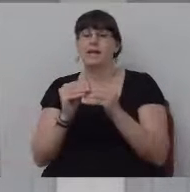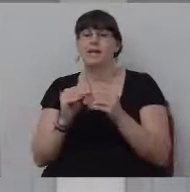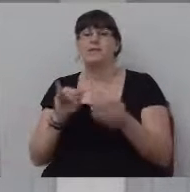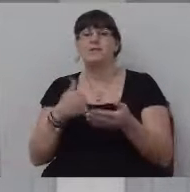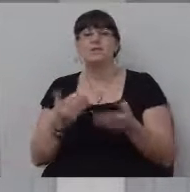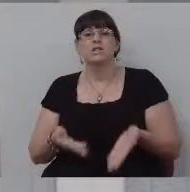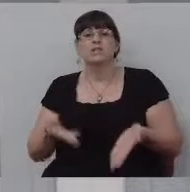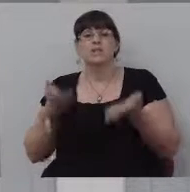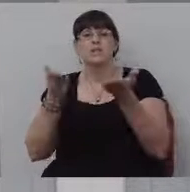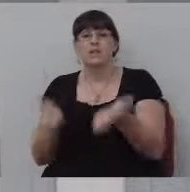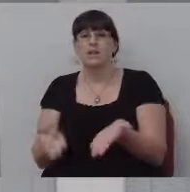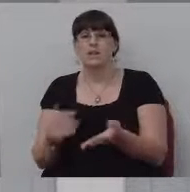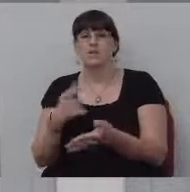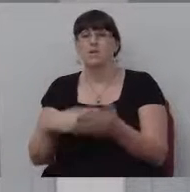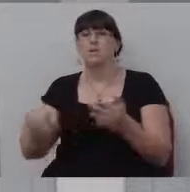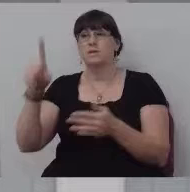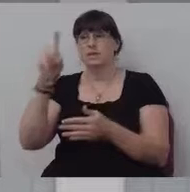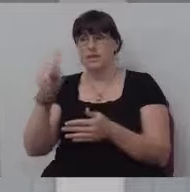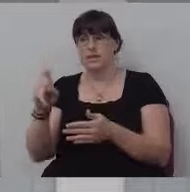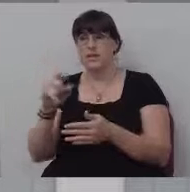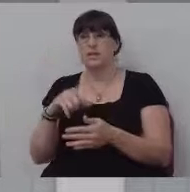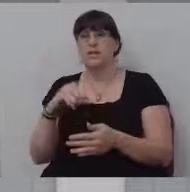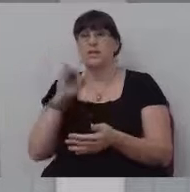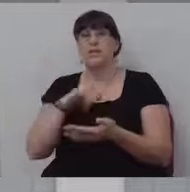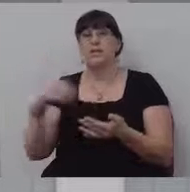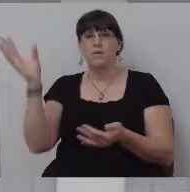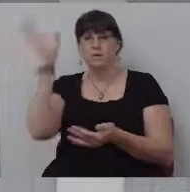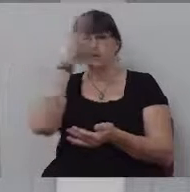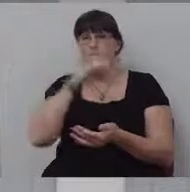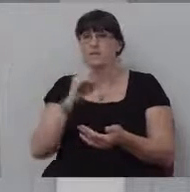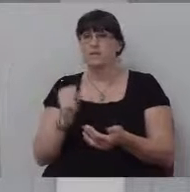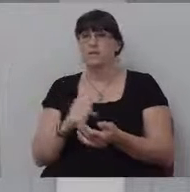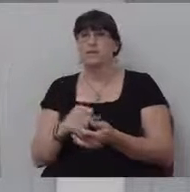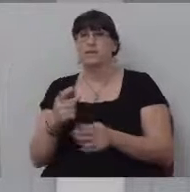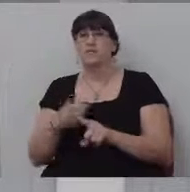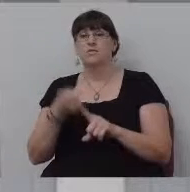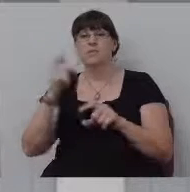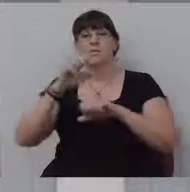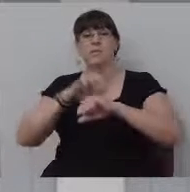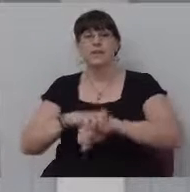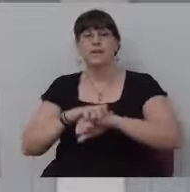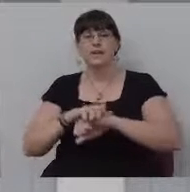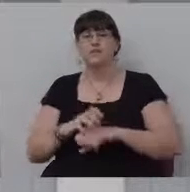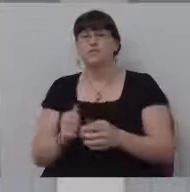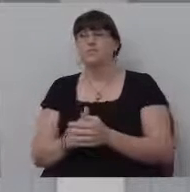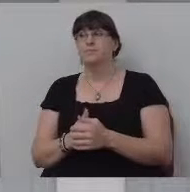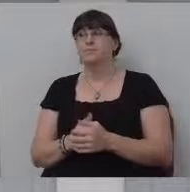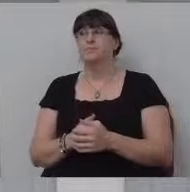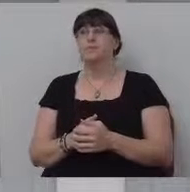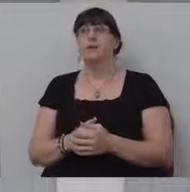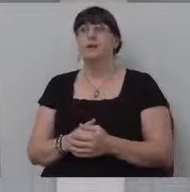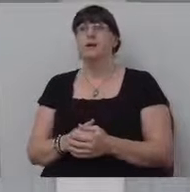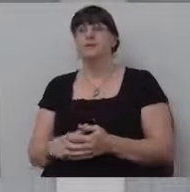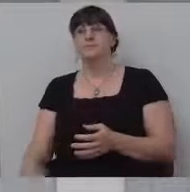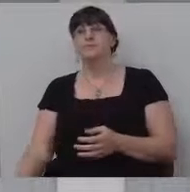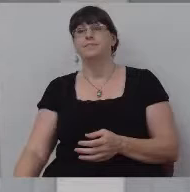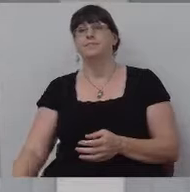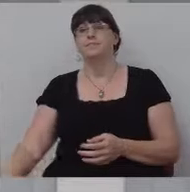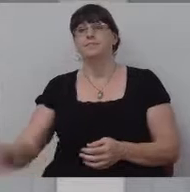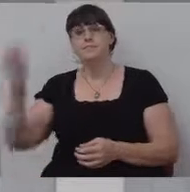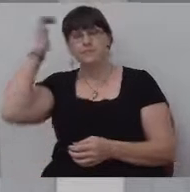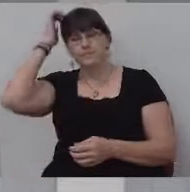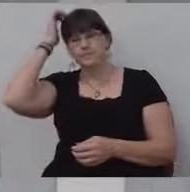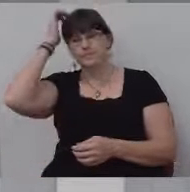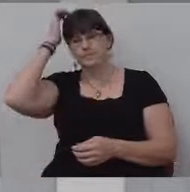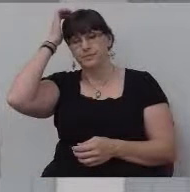context so that we, that would, that would otherwise be missing, um, from the English text and helping us to understand the